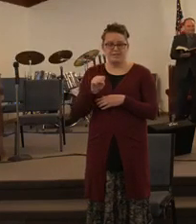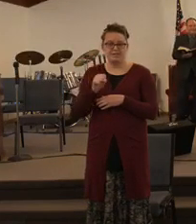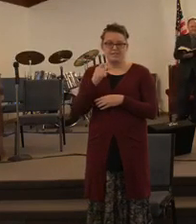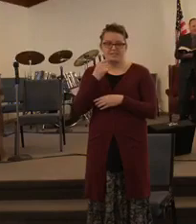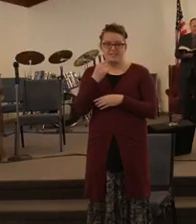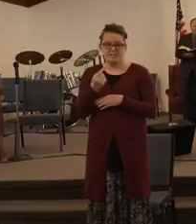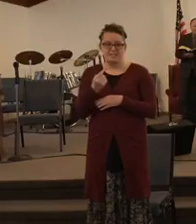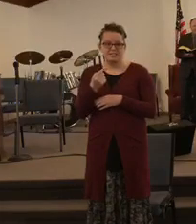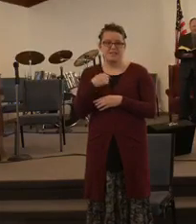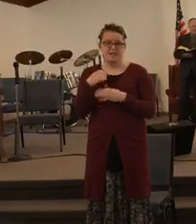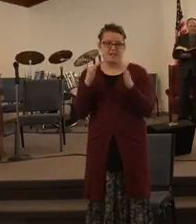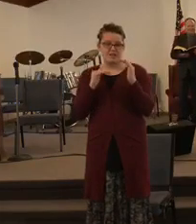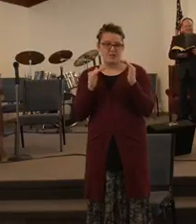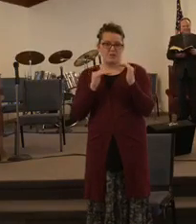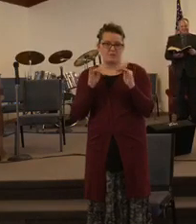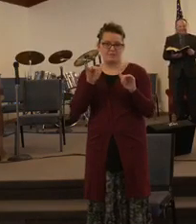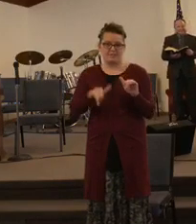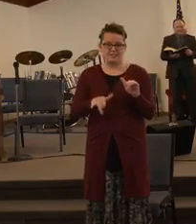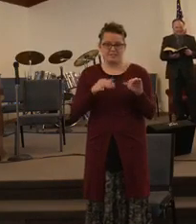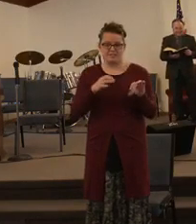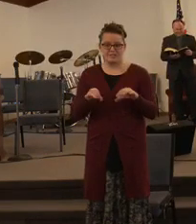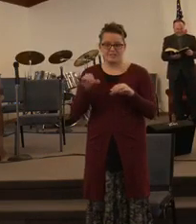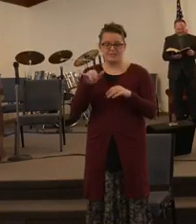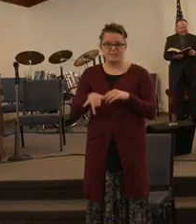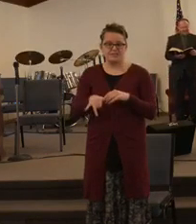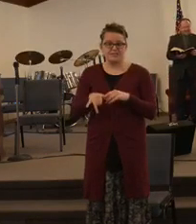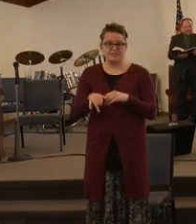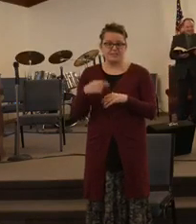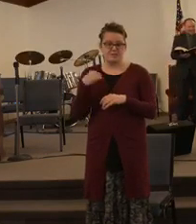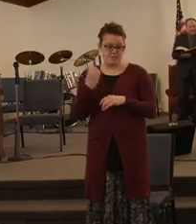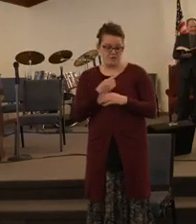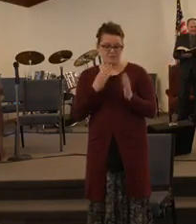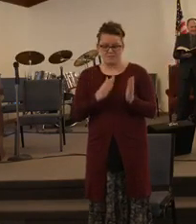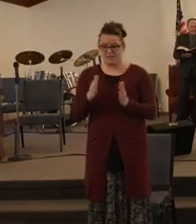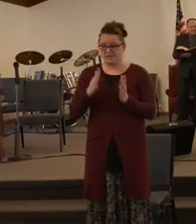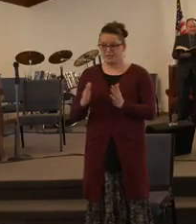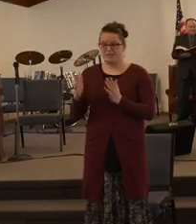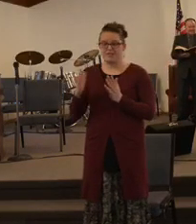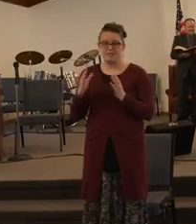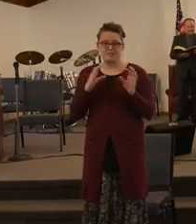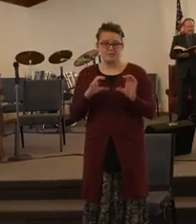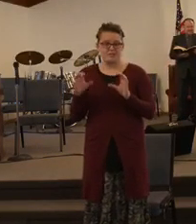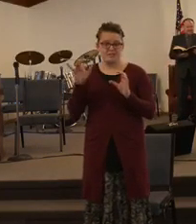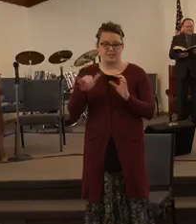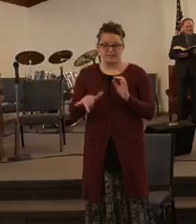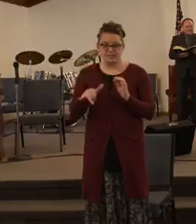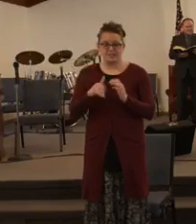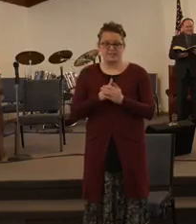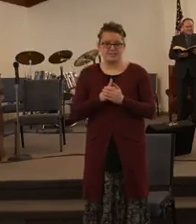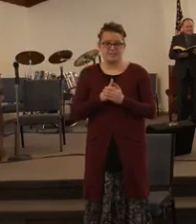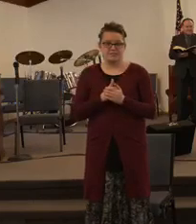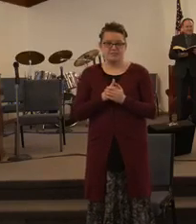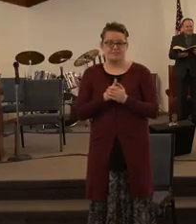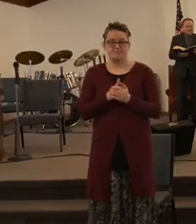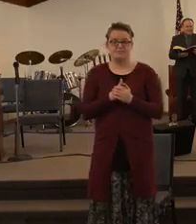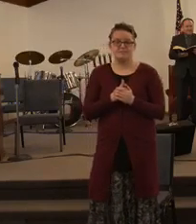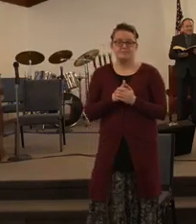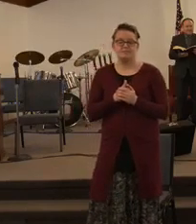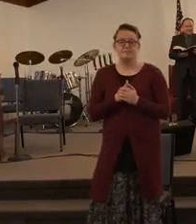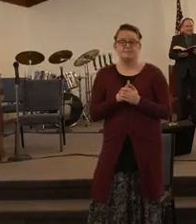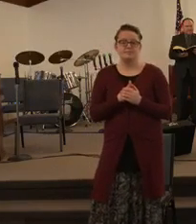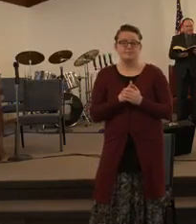to do this even once we get back into service. Well, we're planning on doing this. There is an extended,